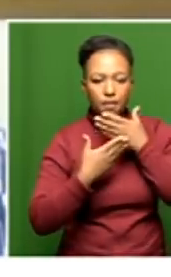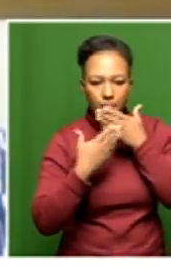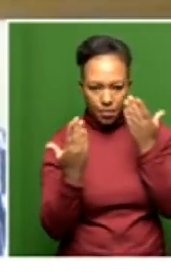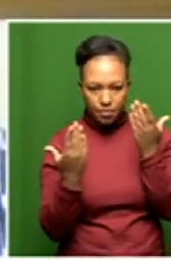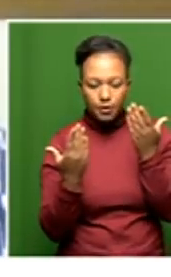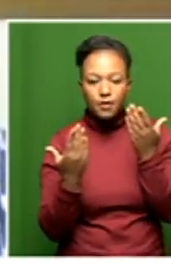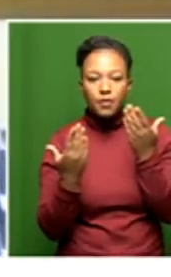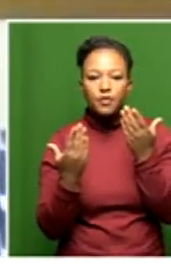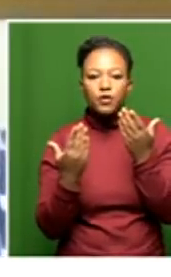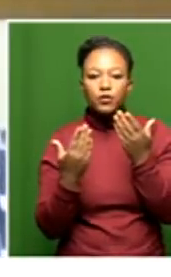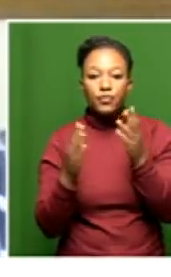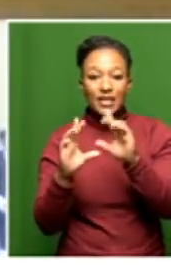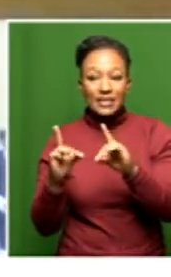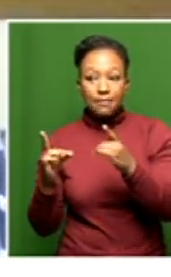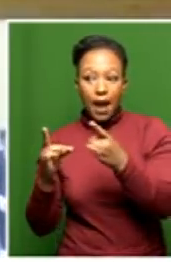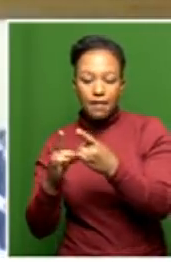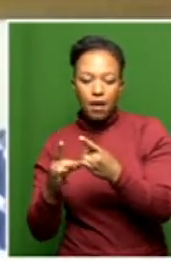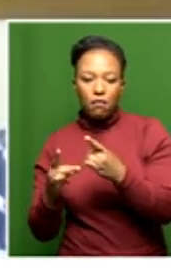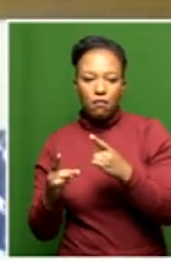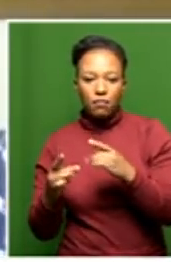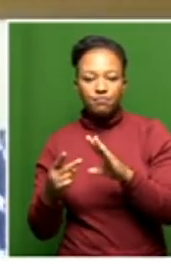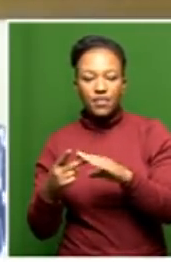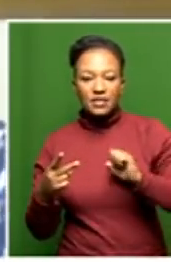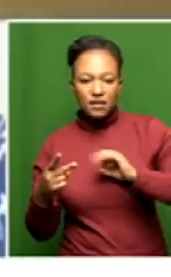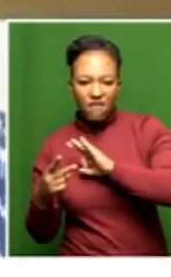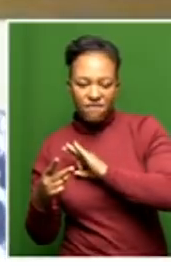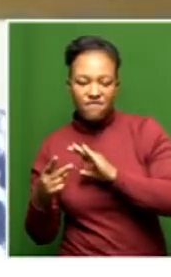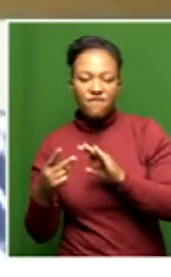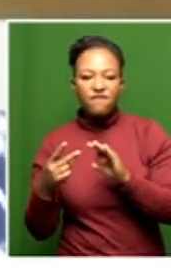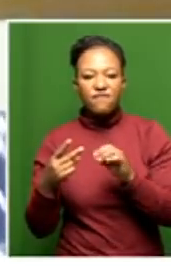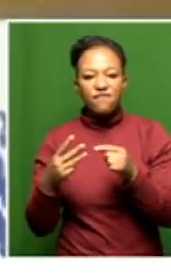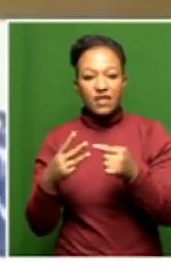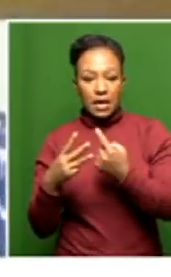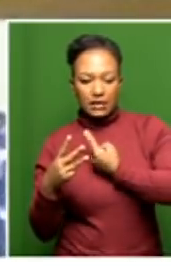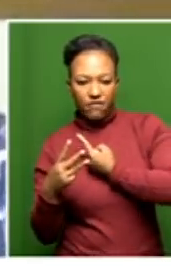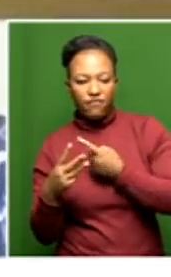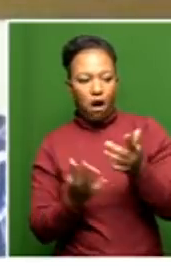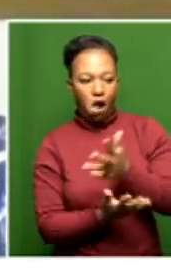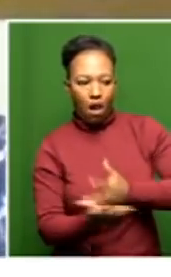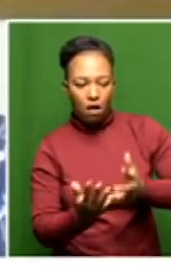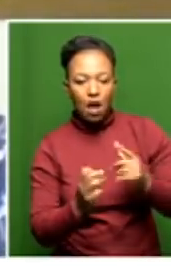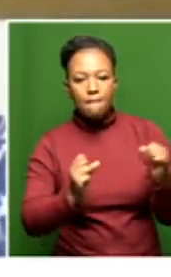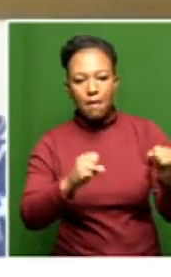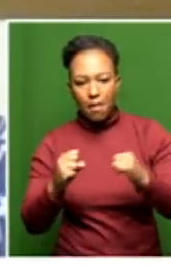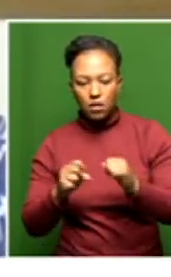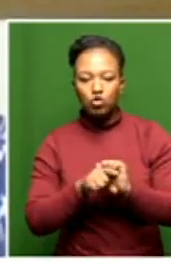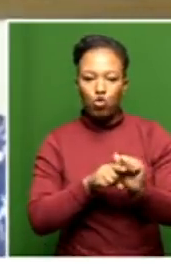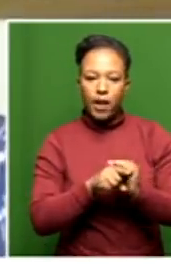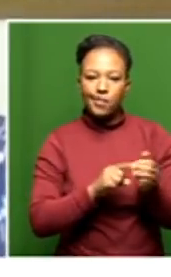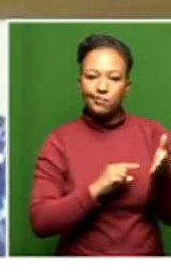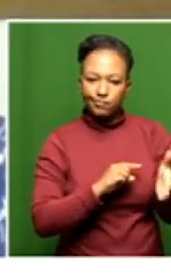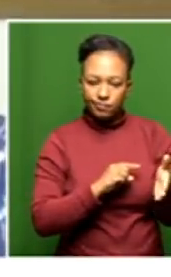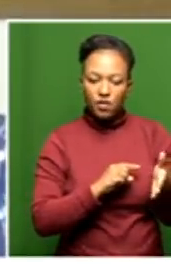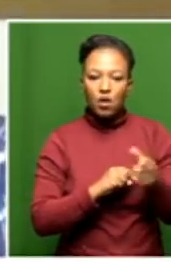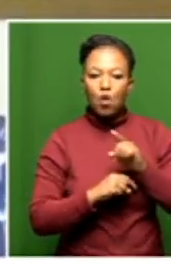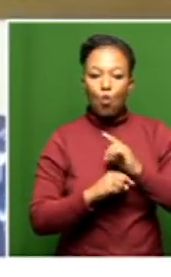with the department and ourselves and the staff was that they are in training. And every time the date for opening the building is moved